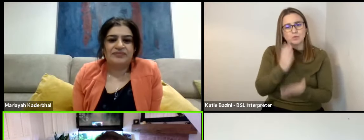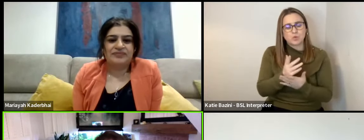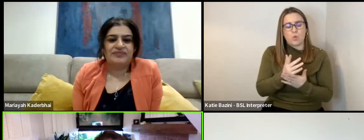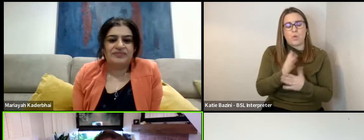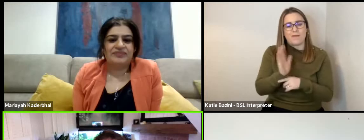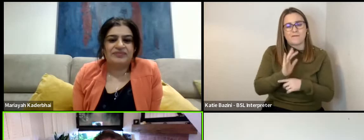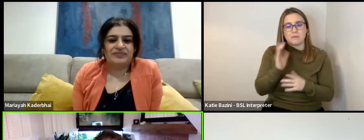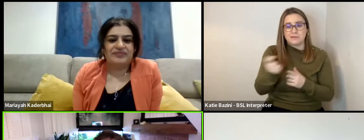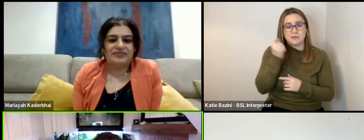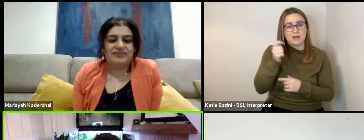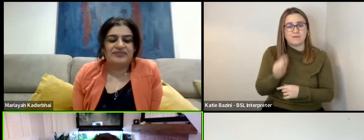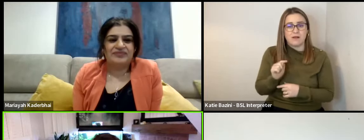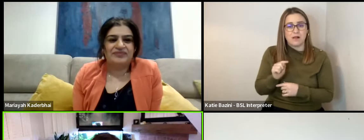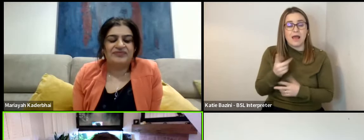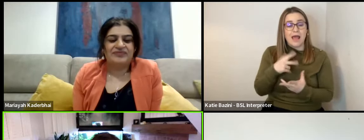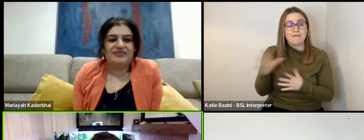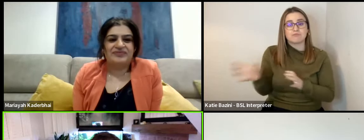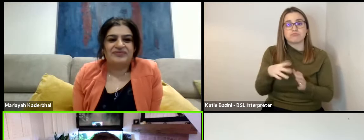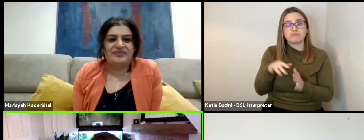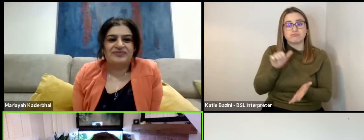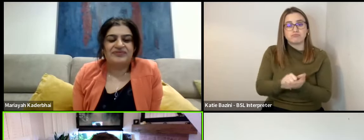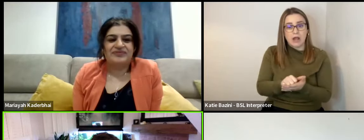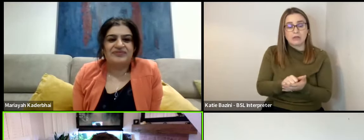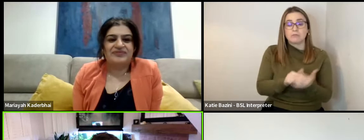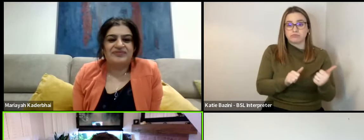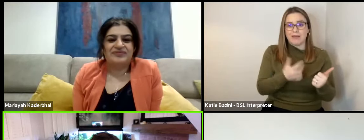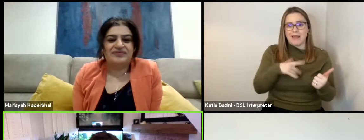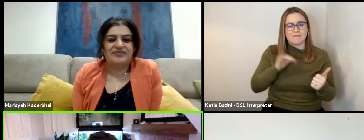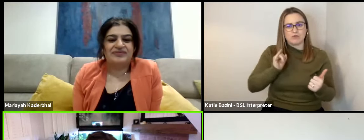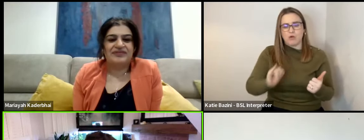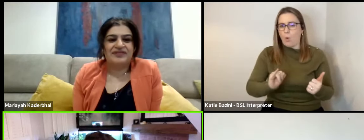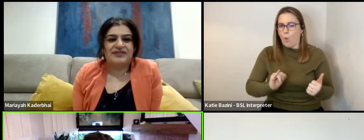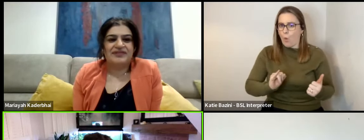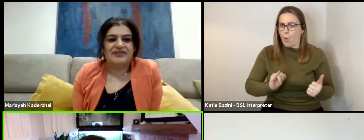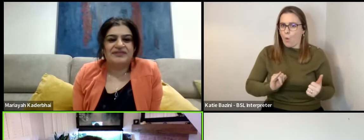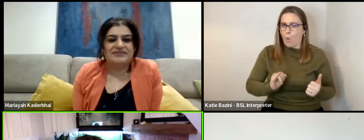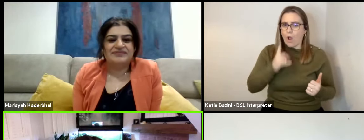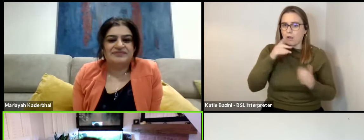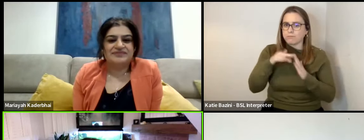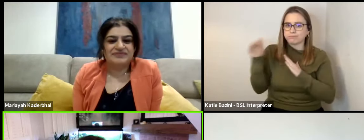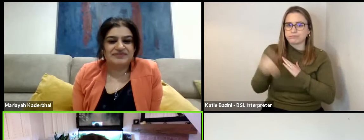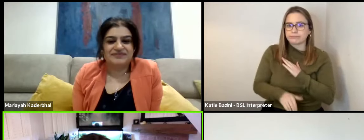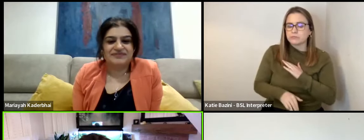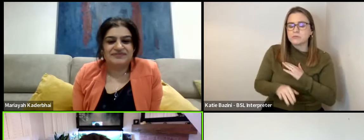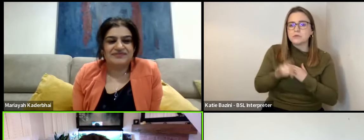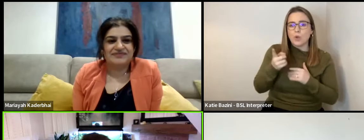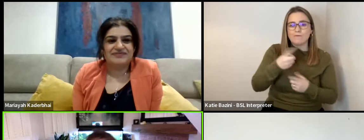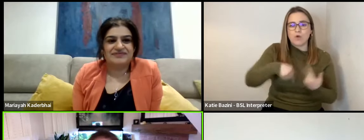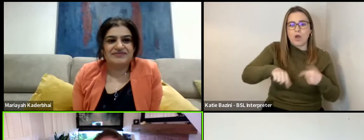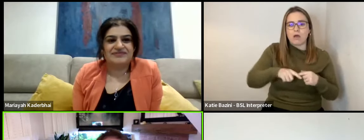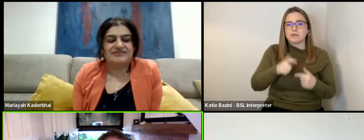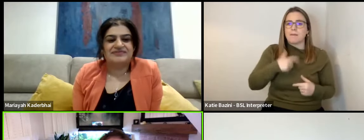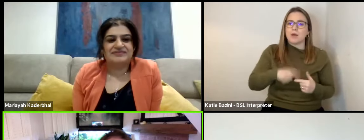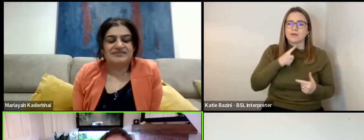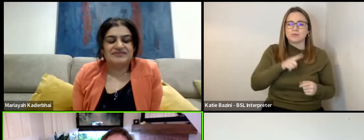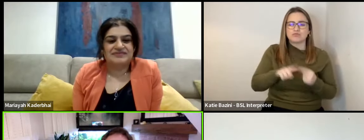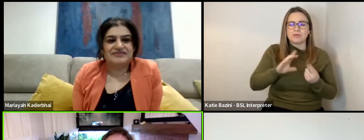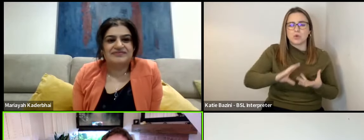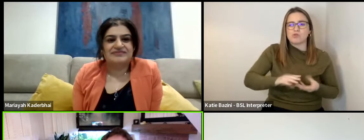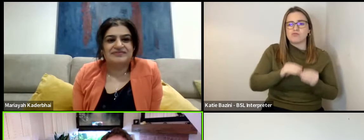success, do you know what I mean? If you get the casting wrong at any point, it can be drastic. But it's also, for us personally, it's about creating